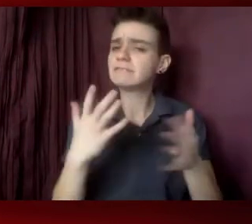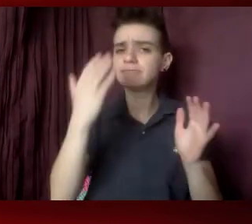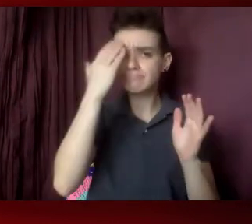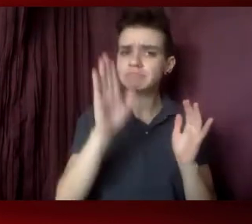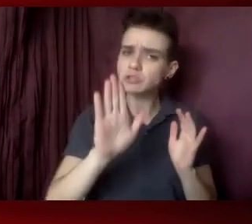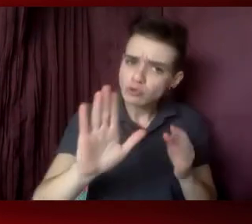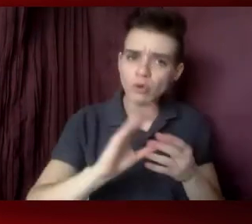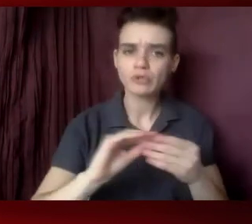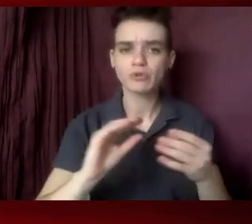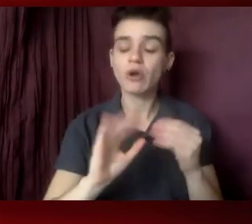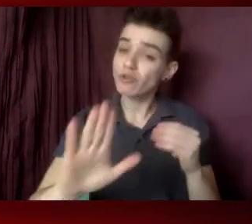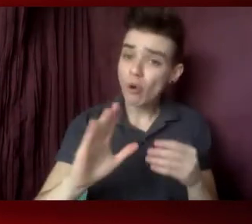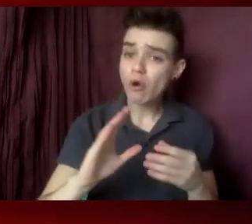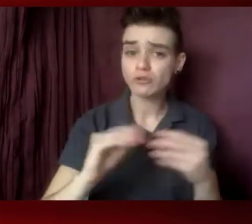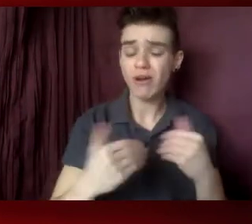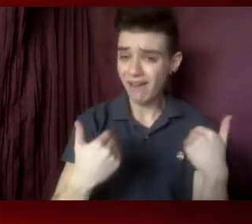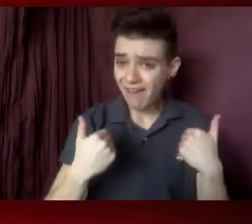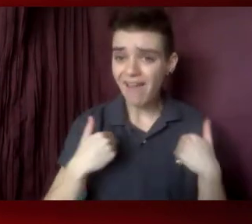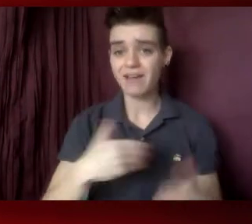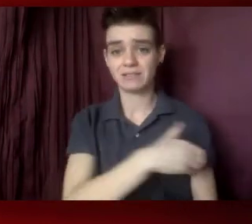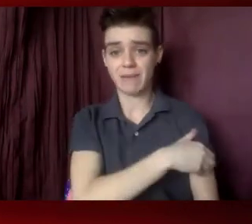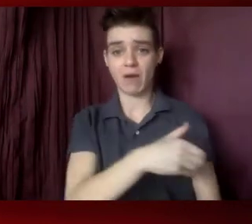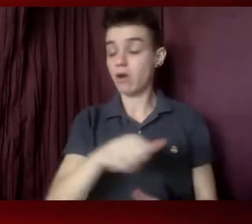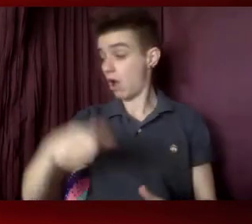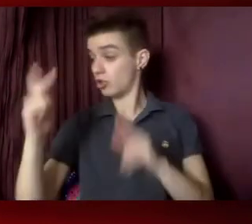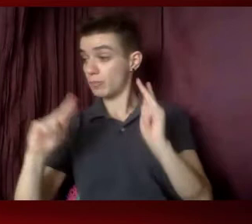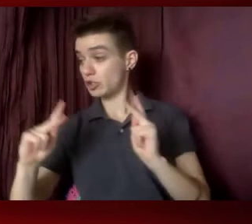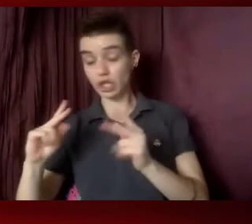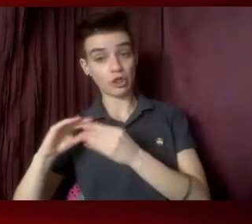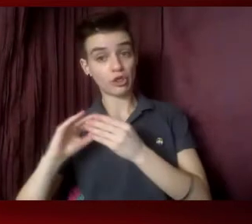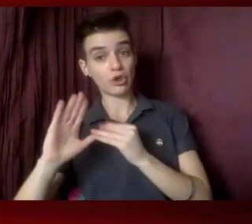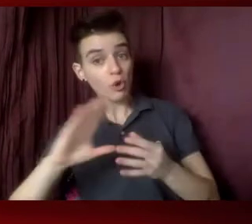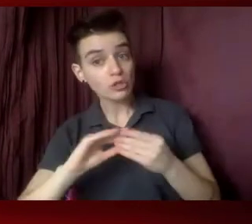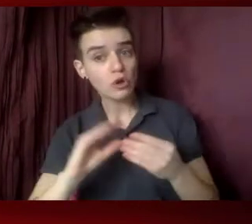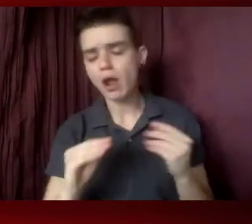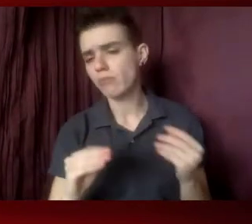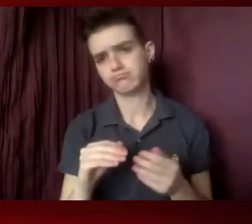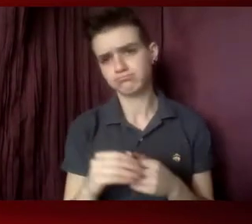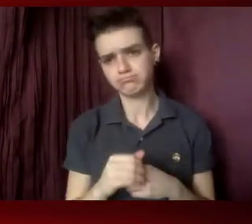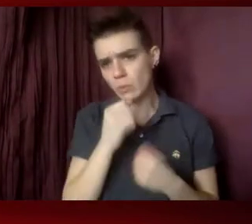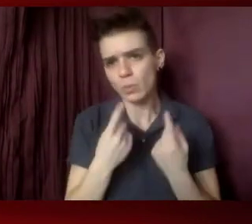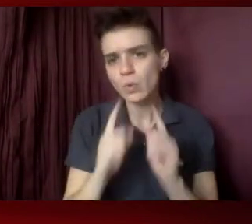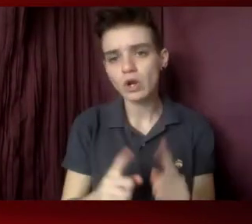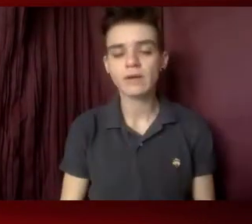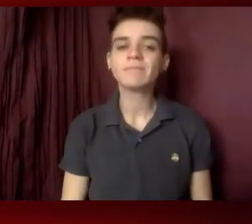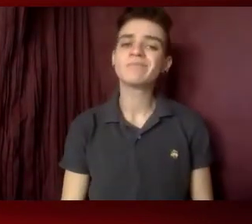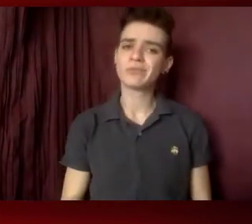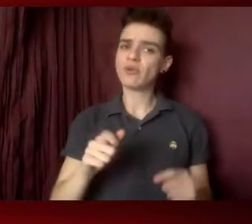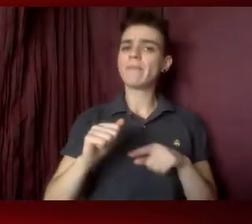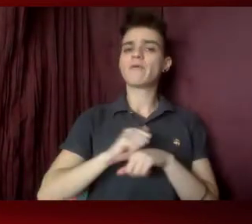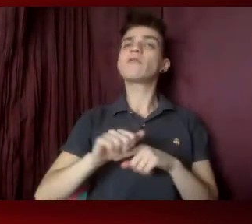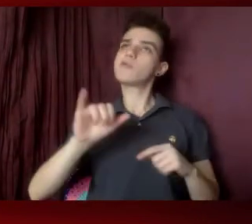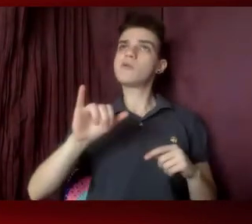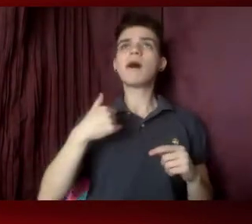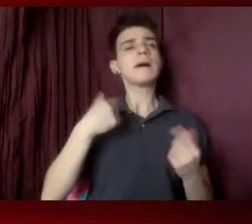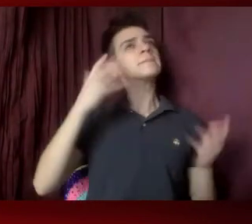and your story is powerful and no one can tell it better than you. But practice telling it so you kind of get it like, okay, I've got it